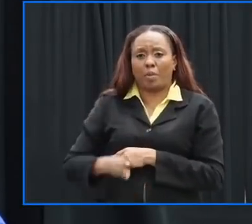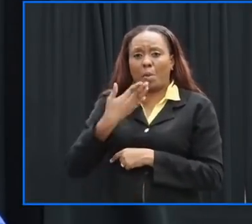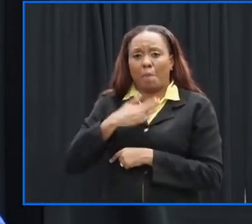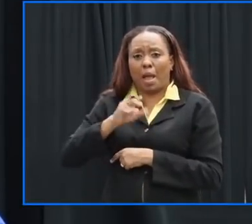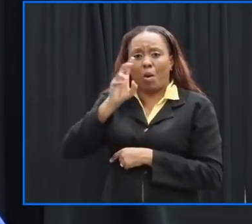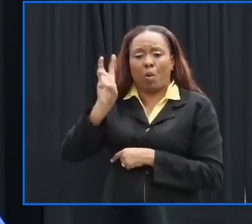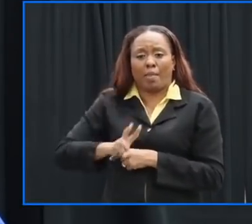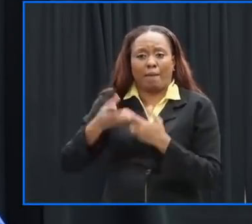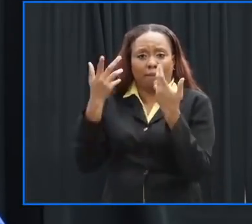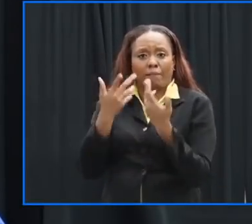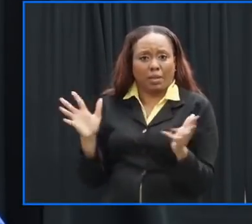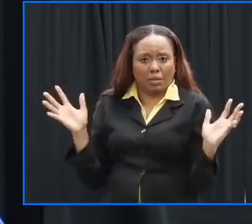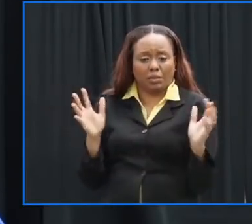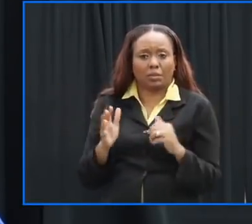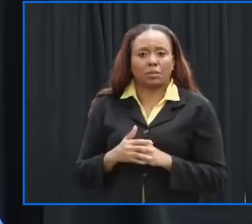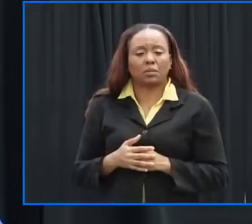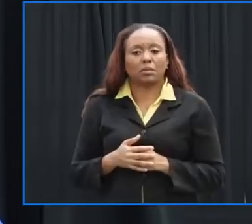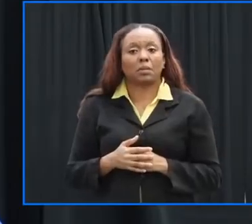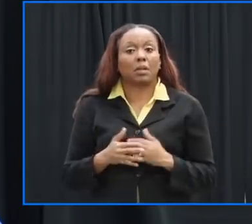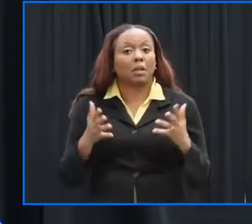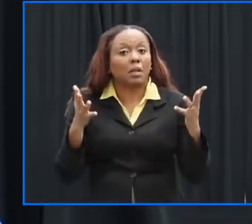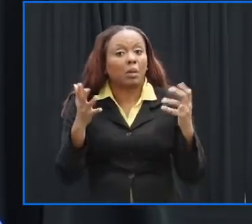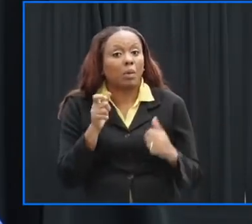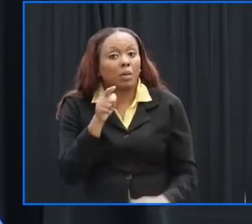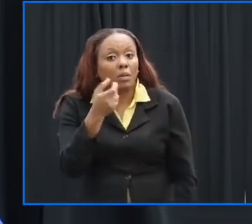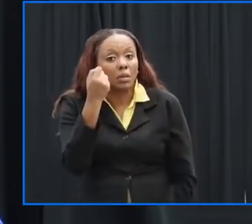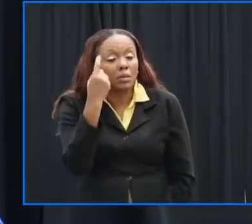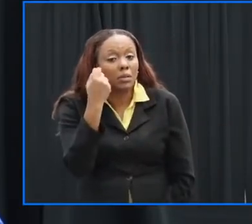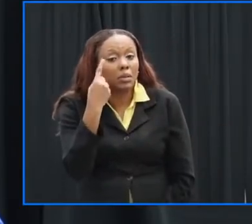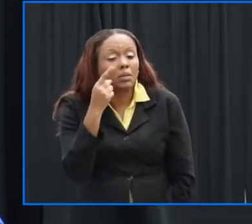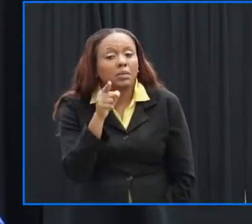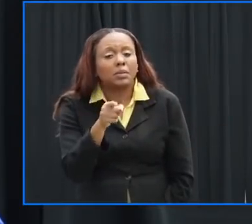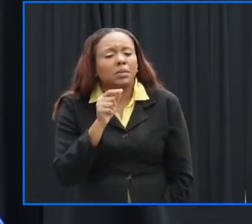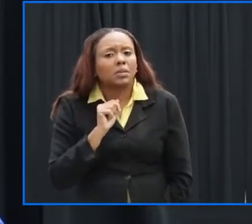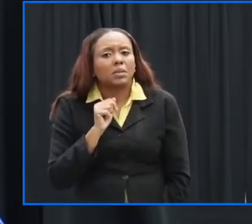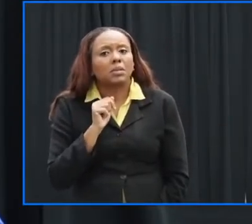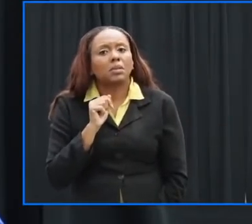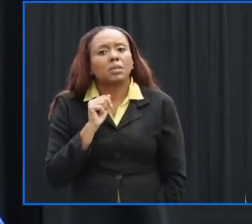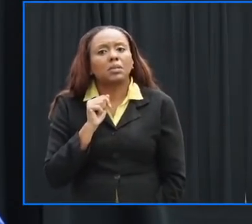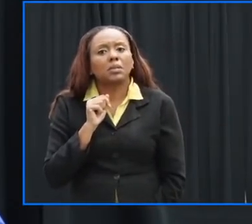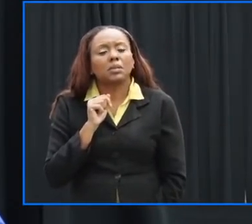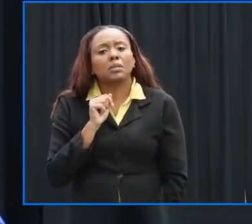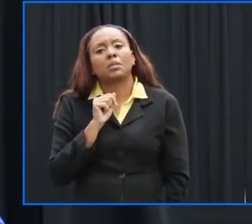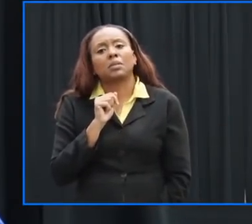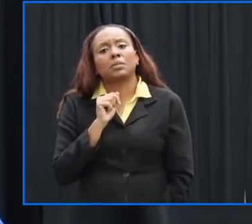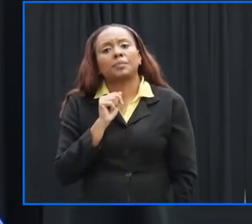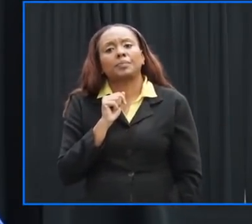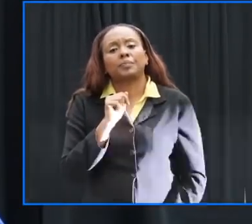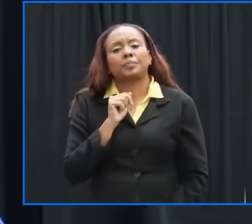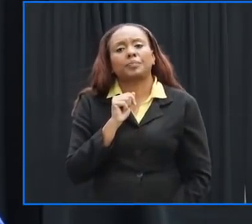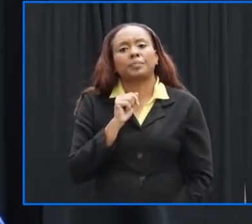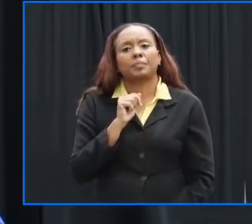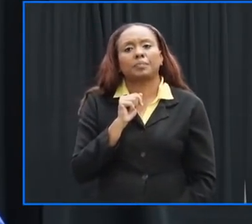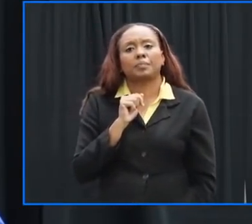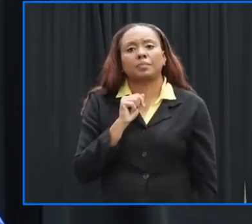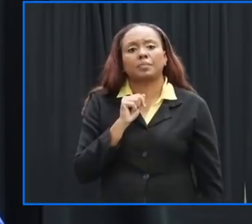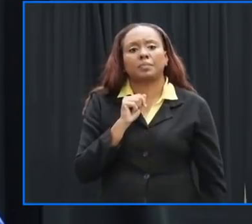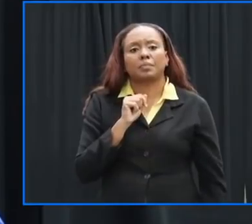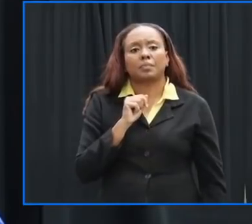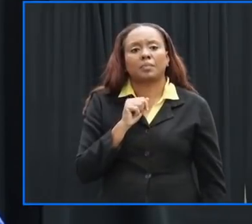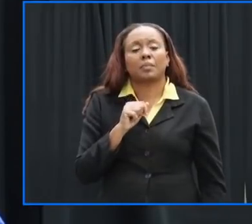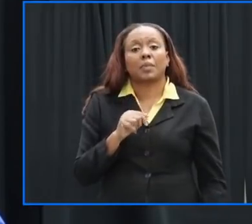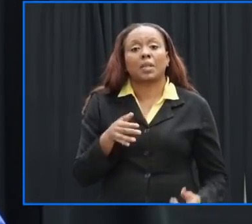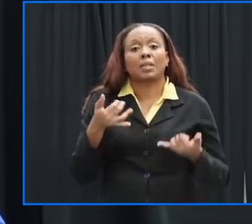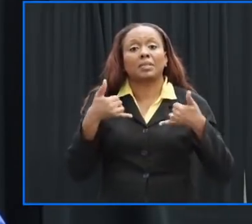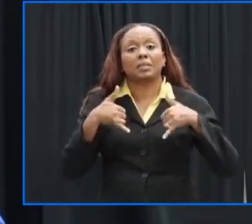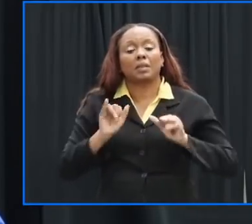we want to make sure that everyone understands that you you still continue you should still continue to adhere to